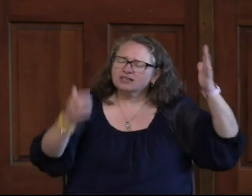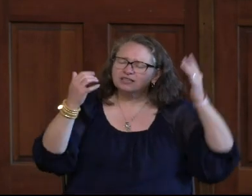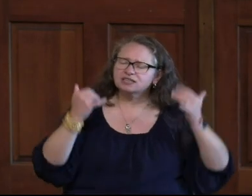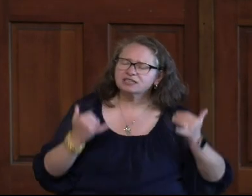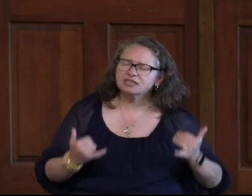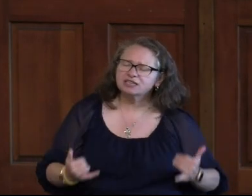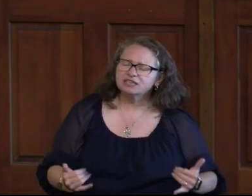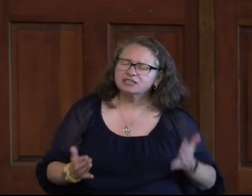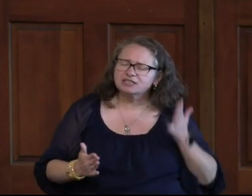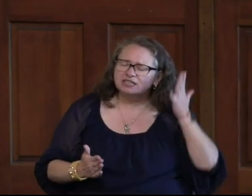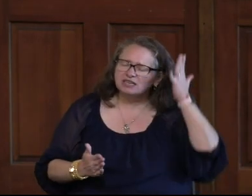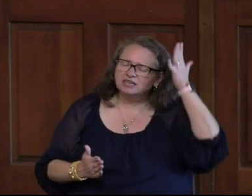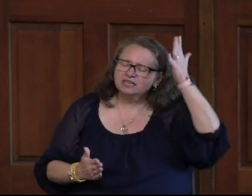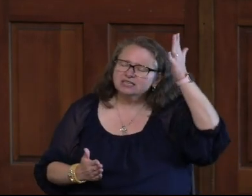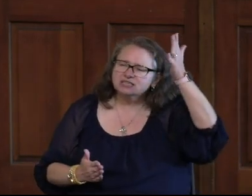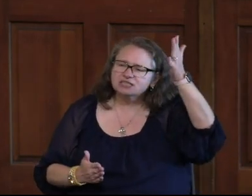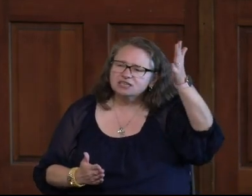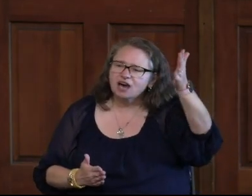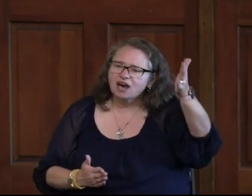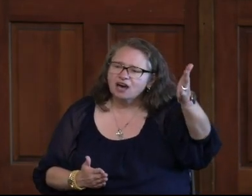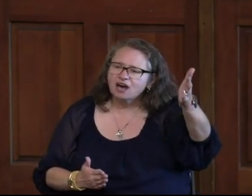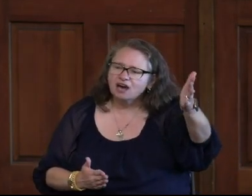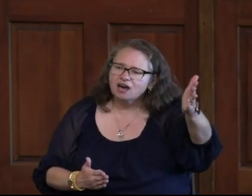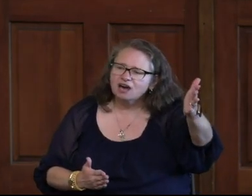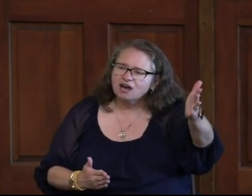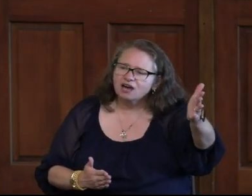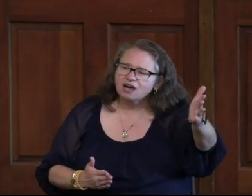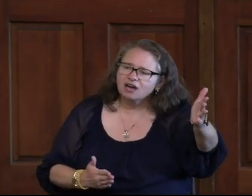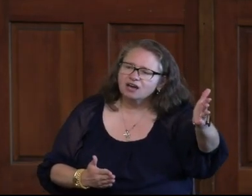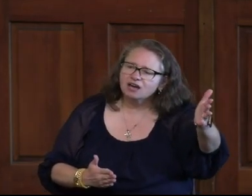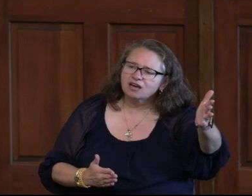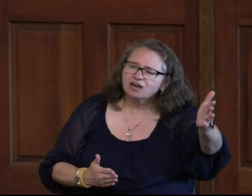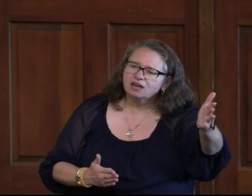was, and is, and is to come.